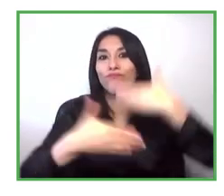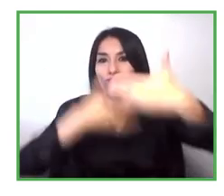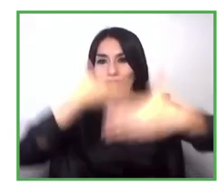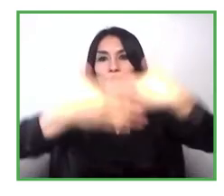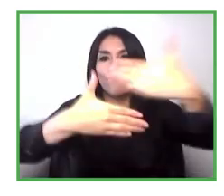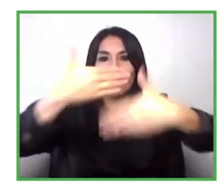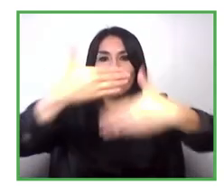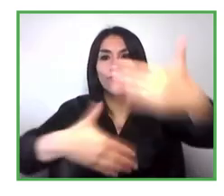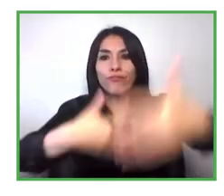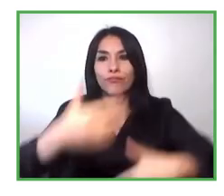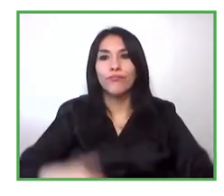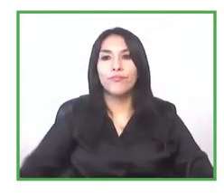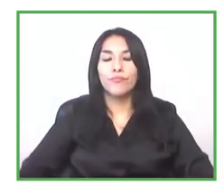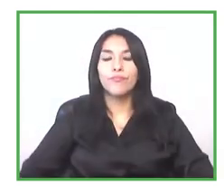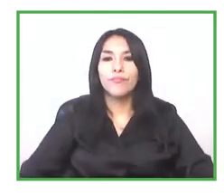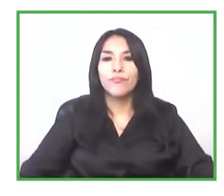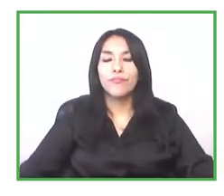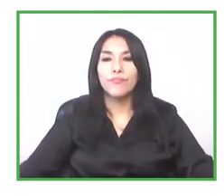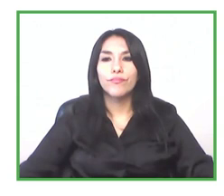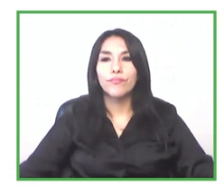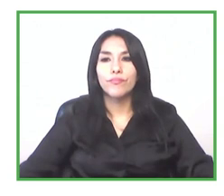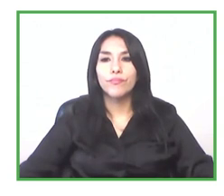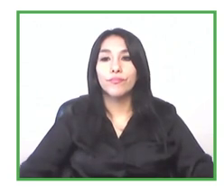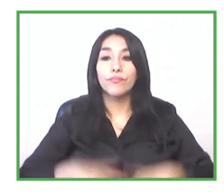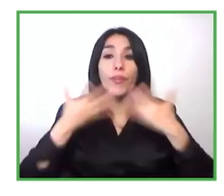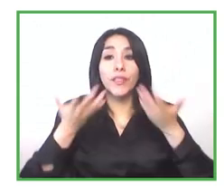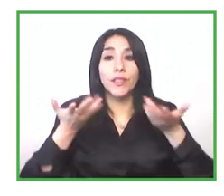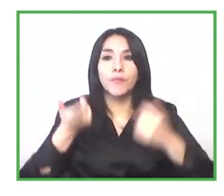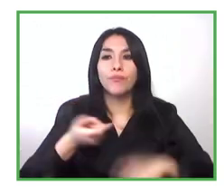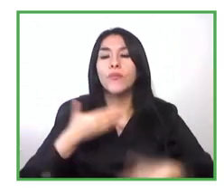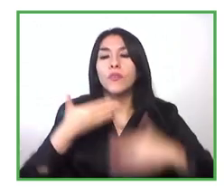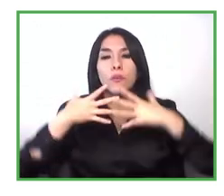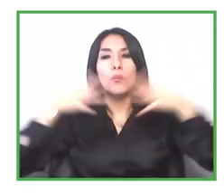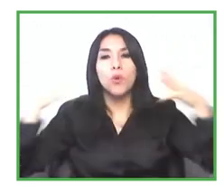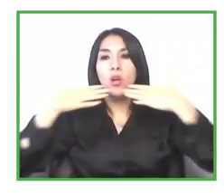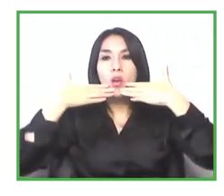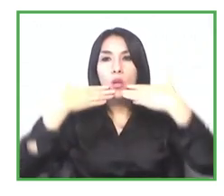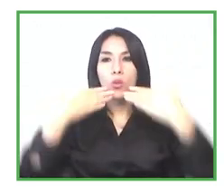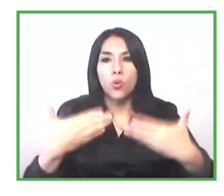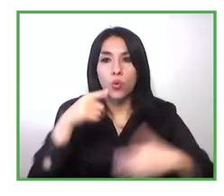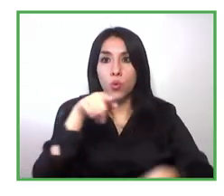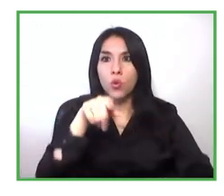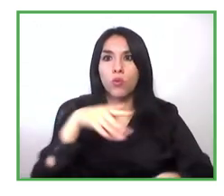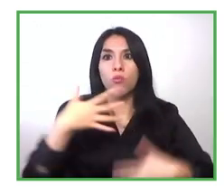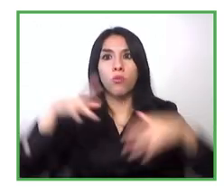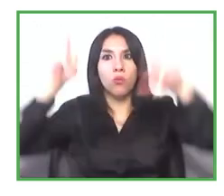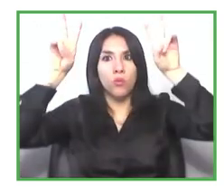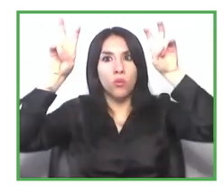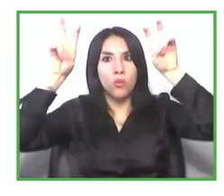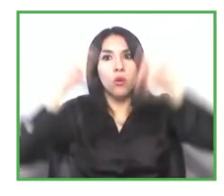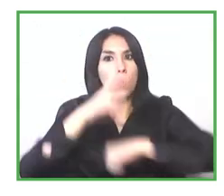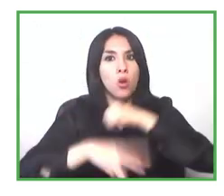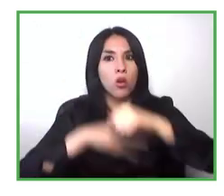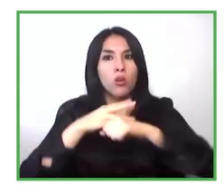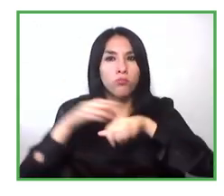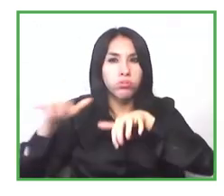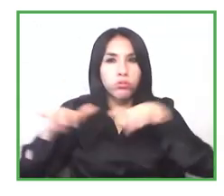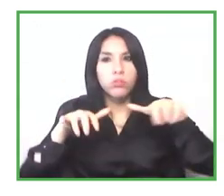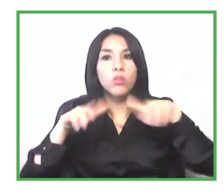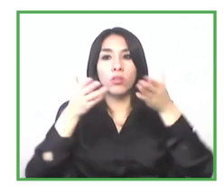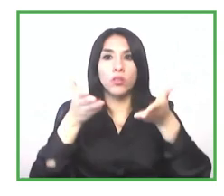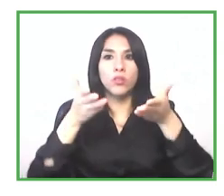it's a challenge but also an opportunity i believe that the acceleration of the digitalization throughout the world has brought us great